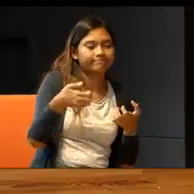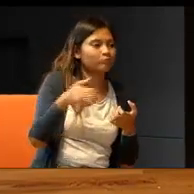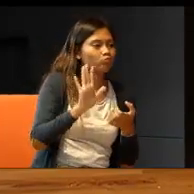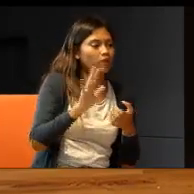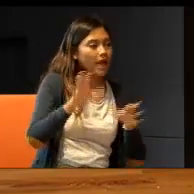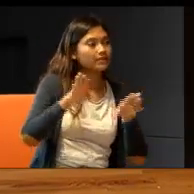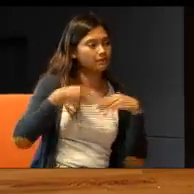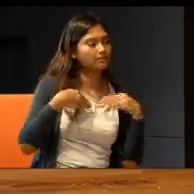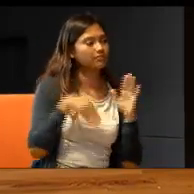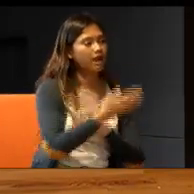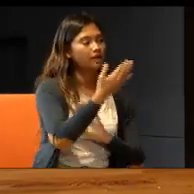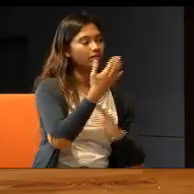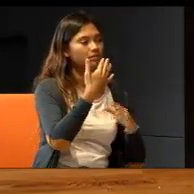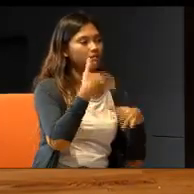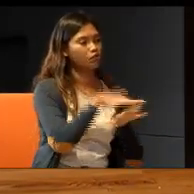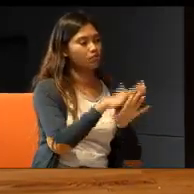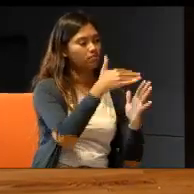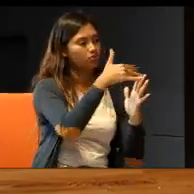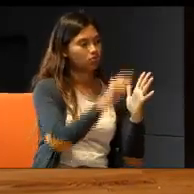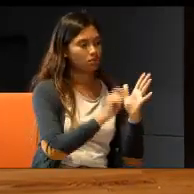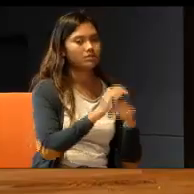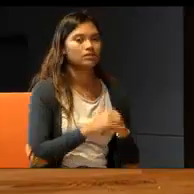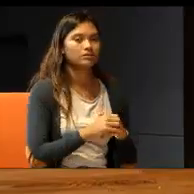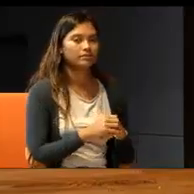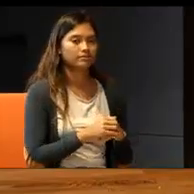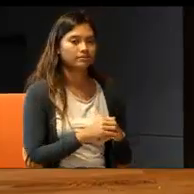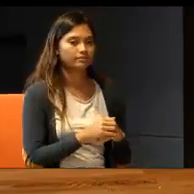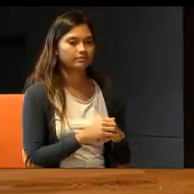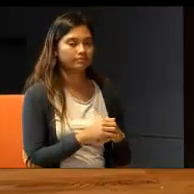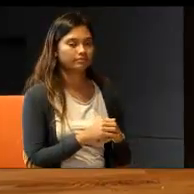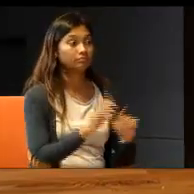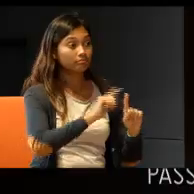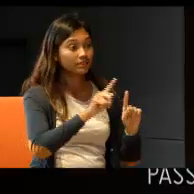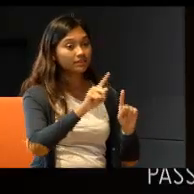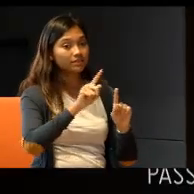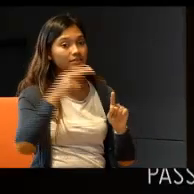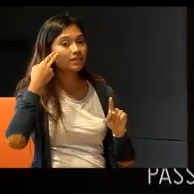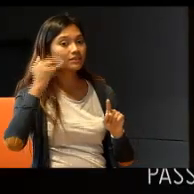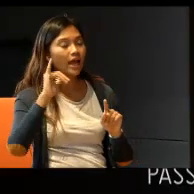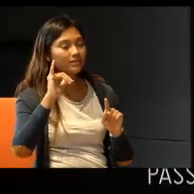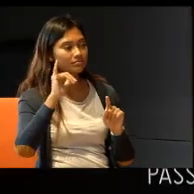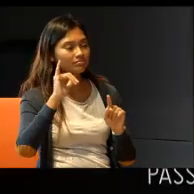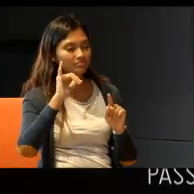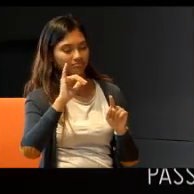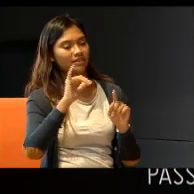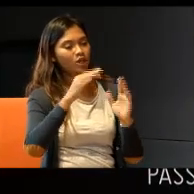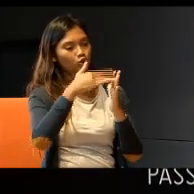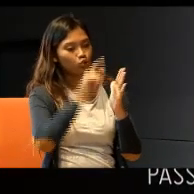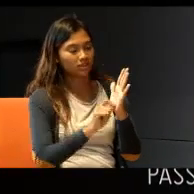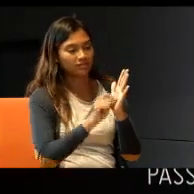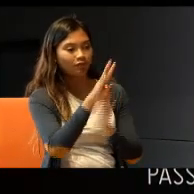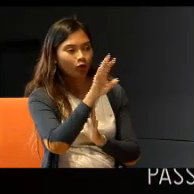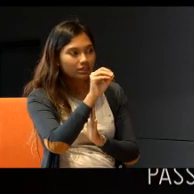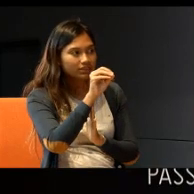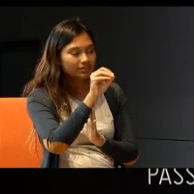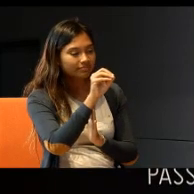by the students. But they kept mostly, to themselves. It's a small community, of about 40.